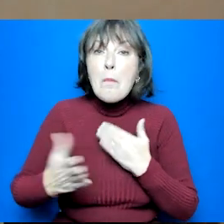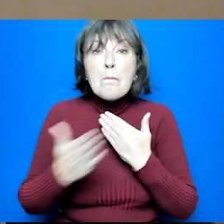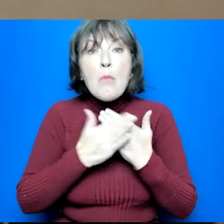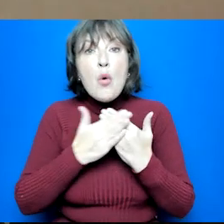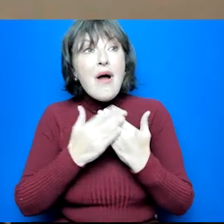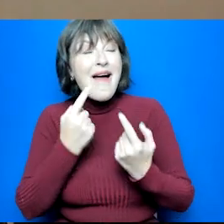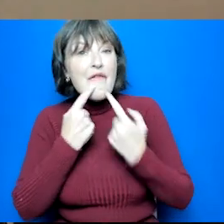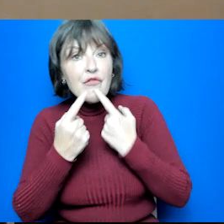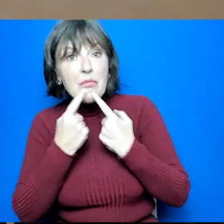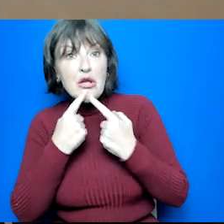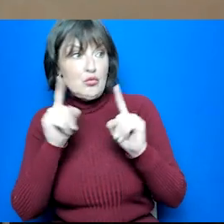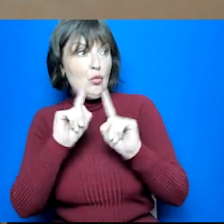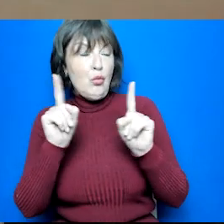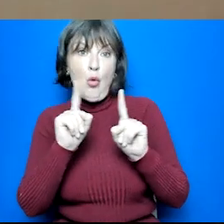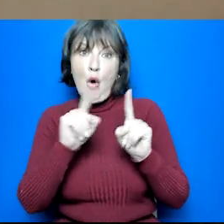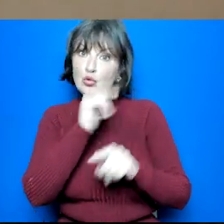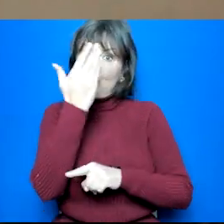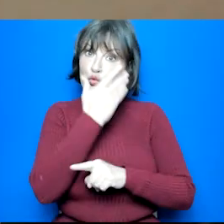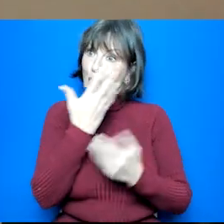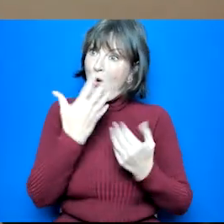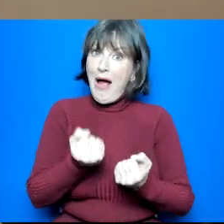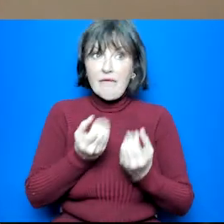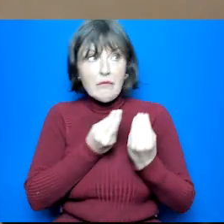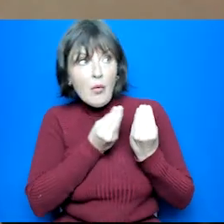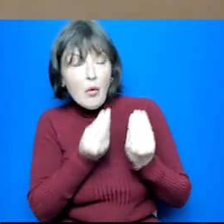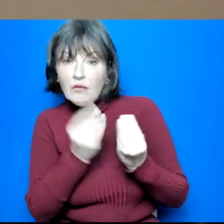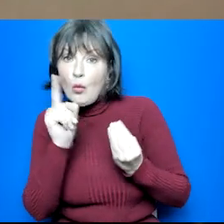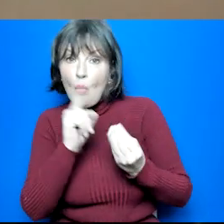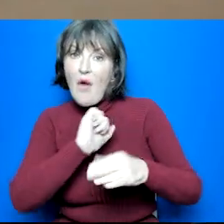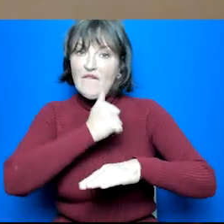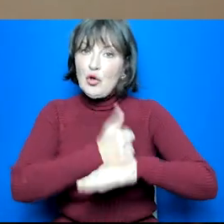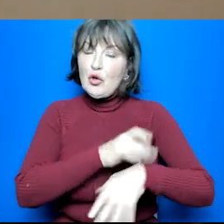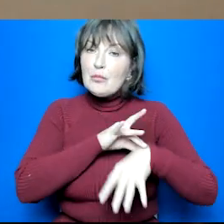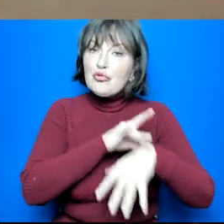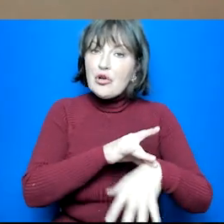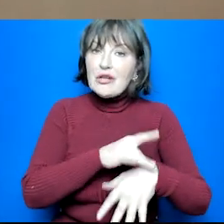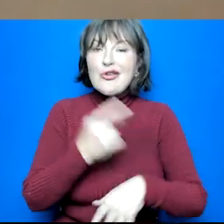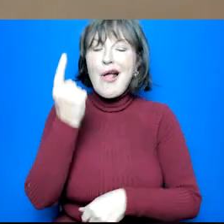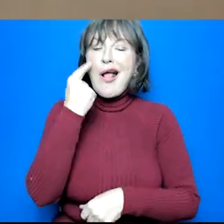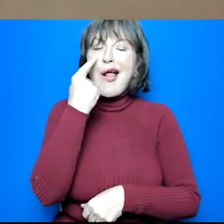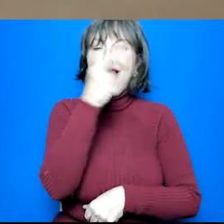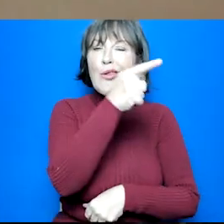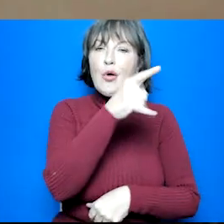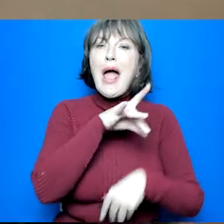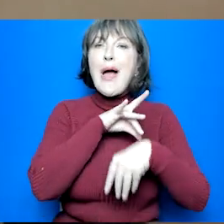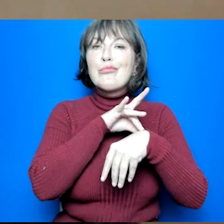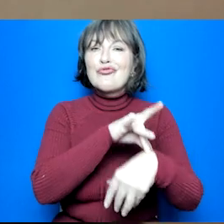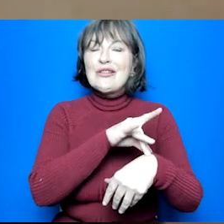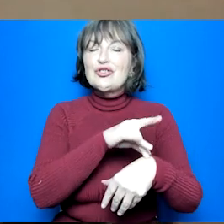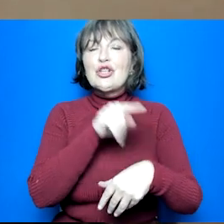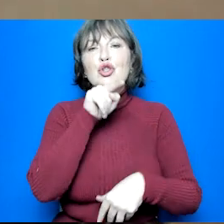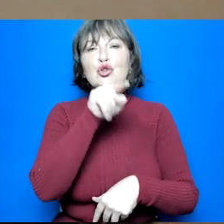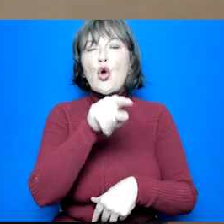apprenticeships are available at your young person's school you can find that information on apprenticeships.scot